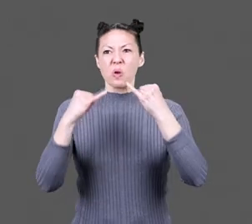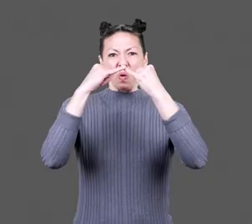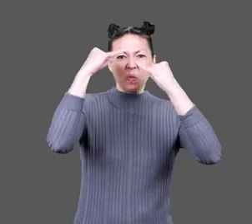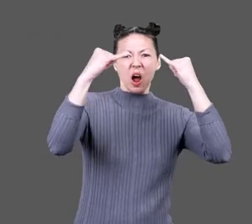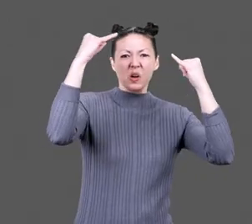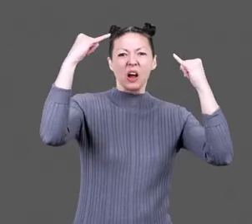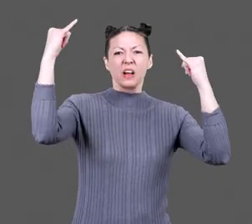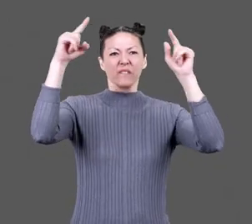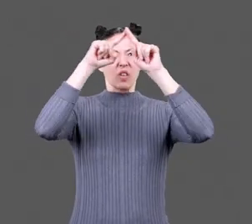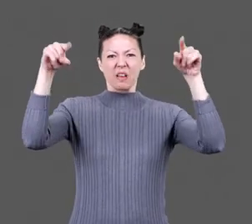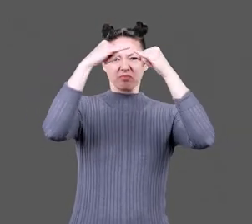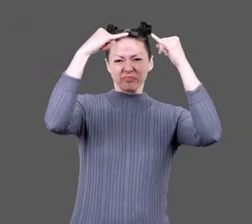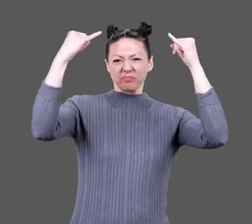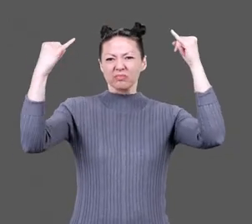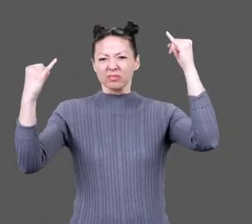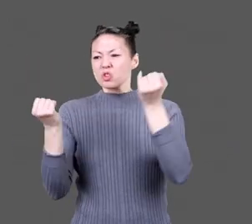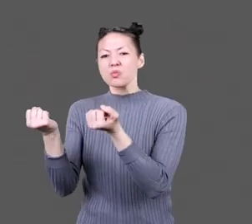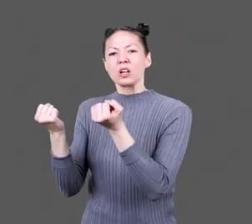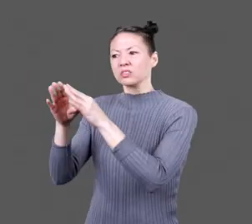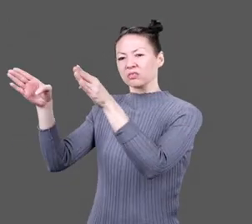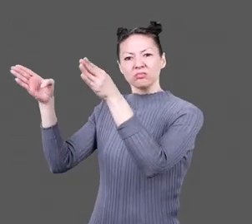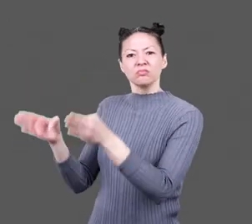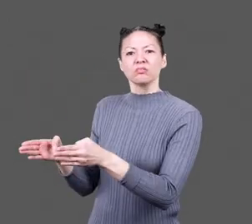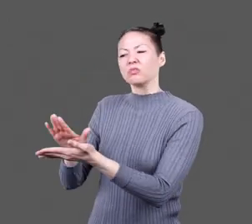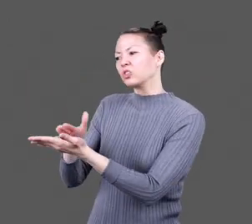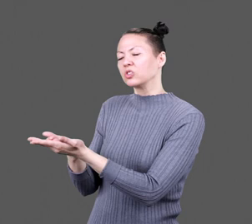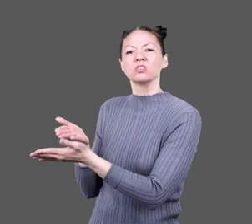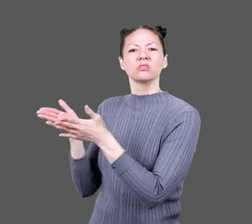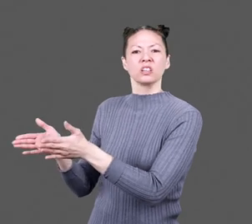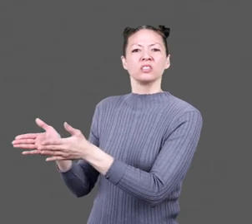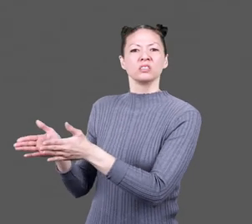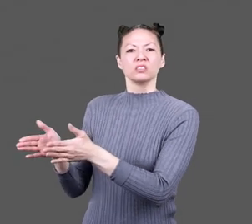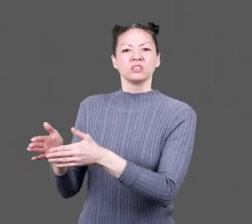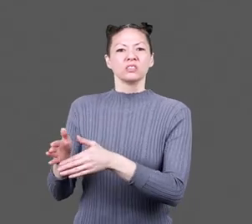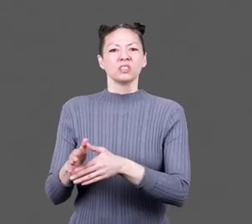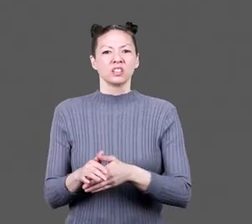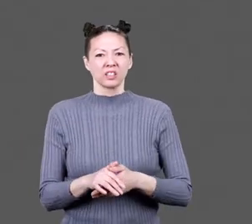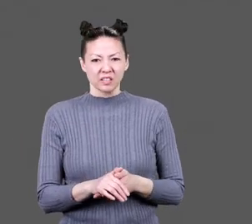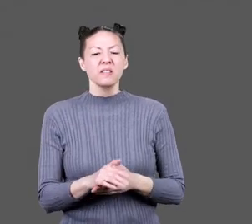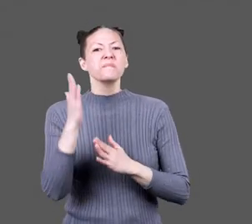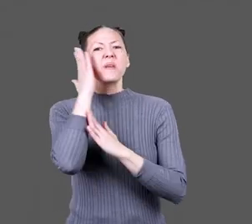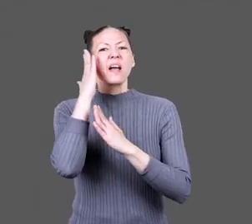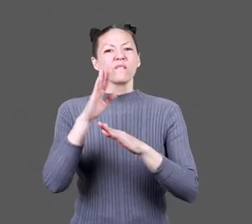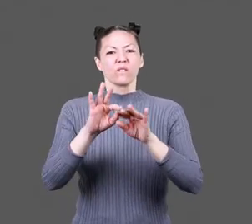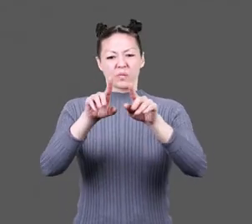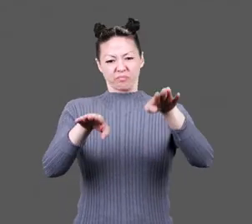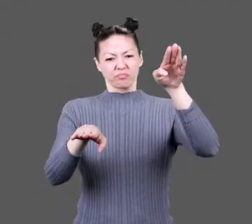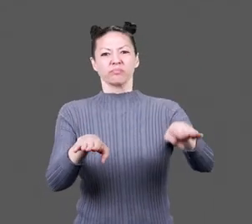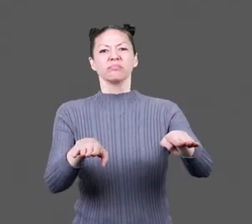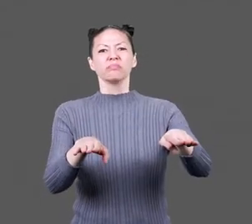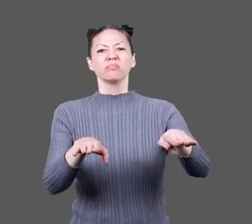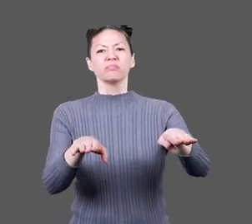The barbed wire frames the bottom of the page. A dresser stands next to a wood-burning stove. Plain single bed